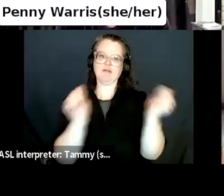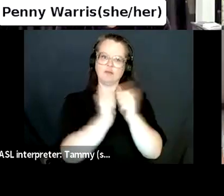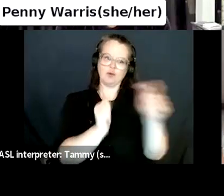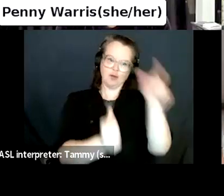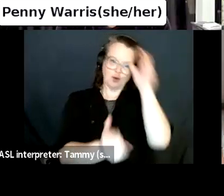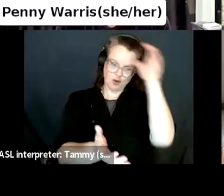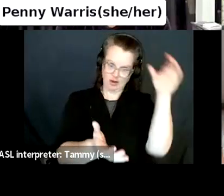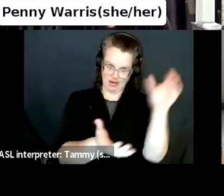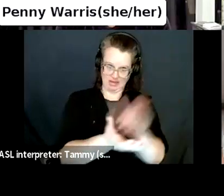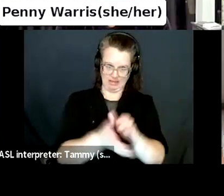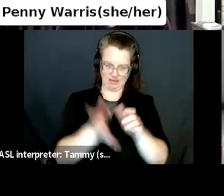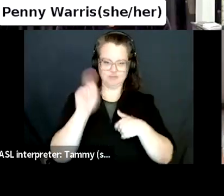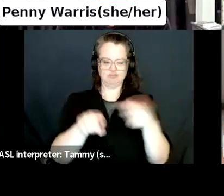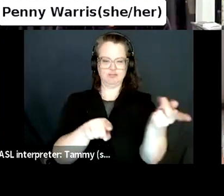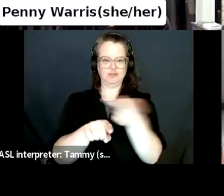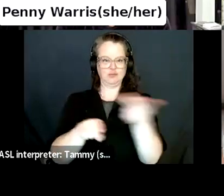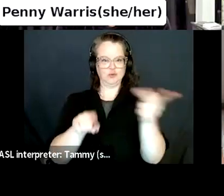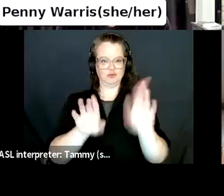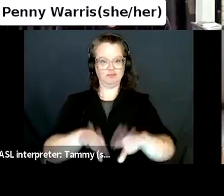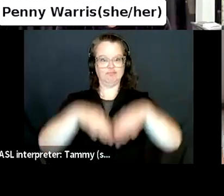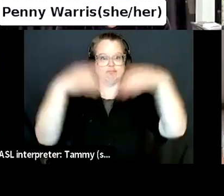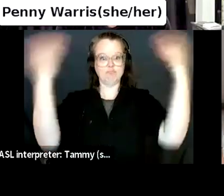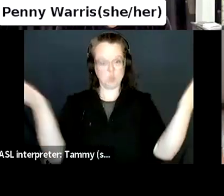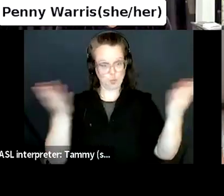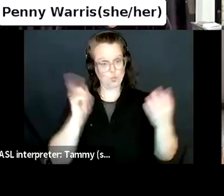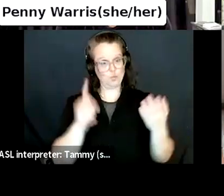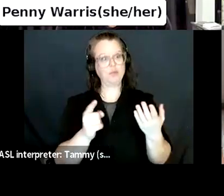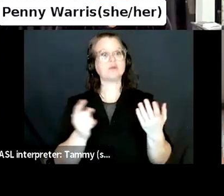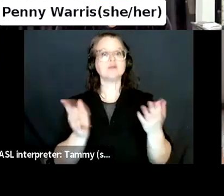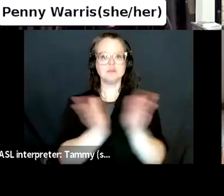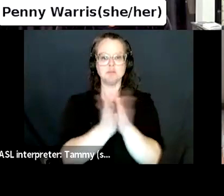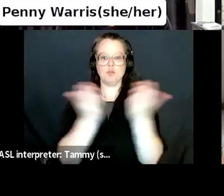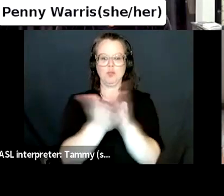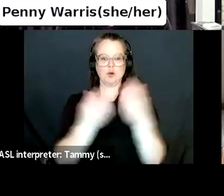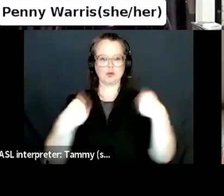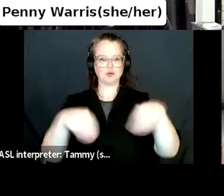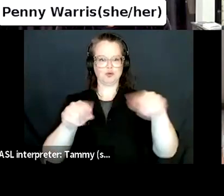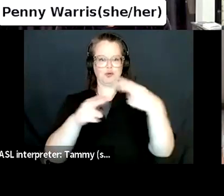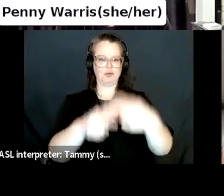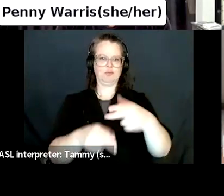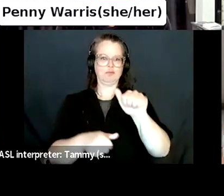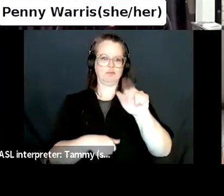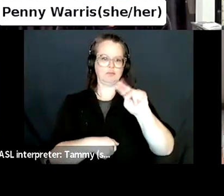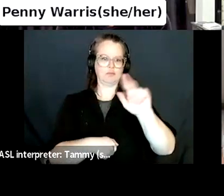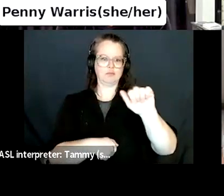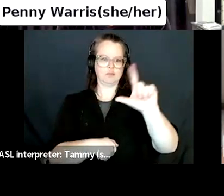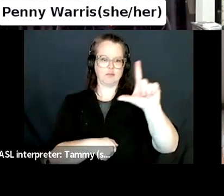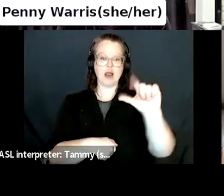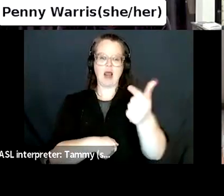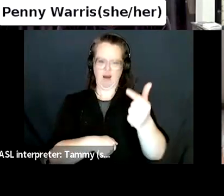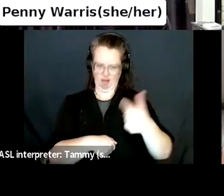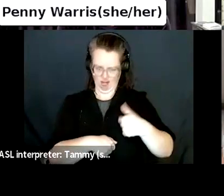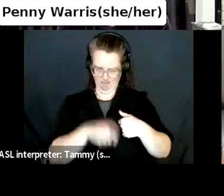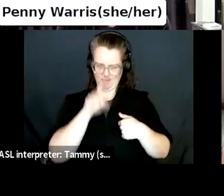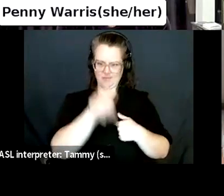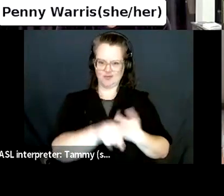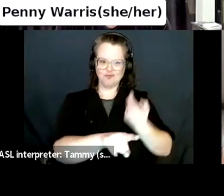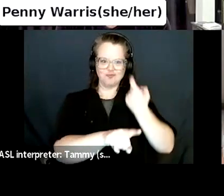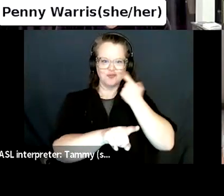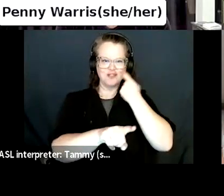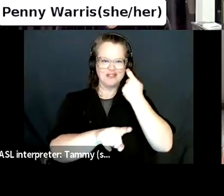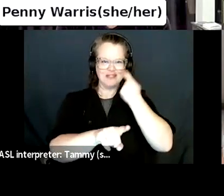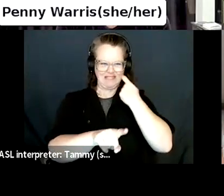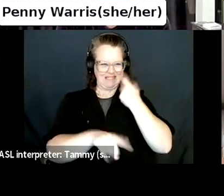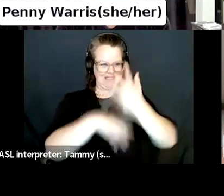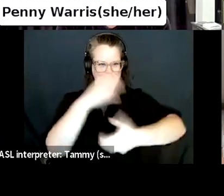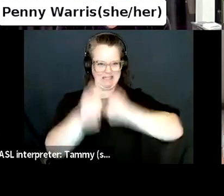Analog Books at the end of December 2020. Previously, she had a career as a travel consultant, and Scott had an